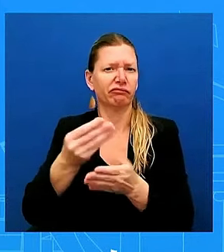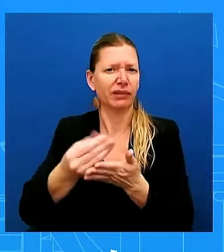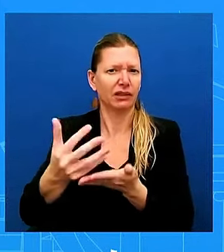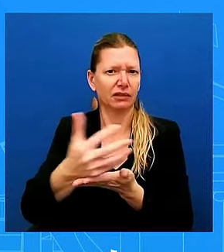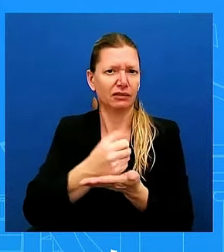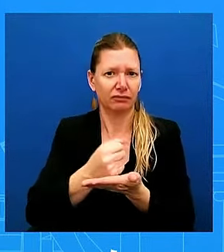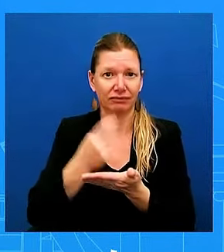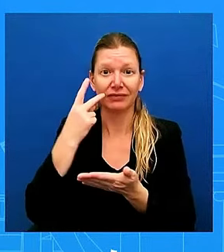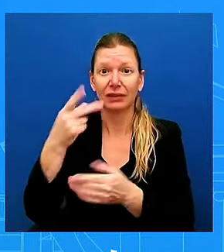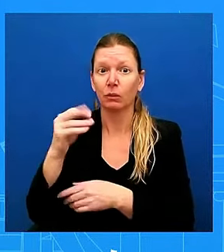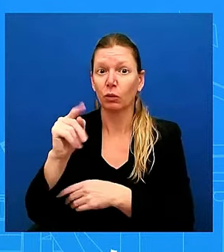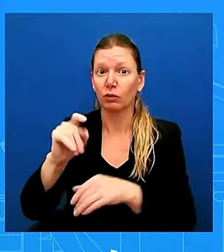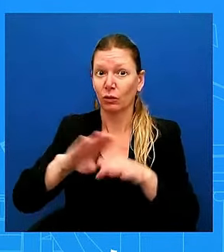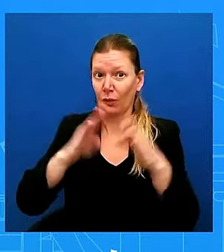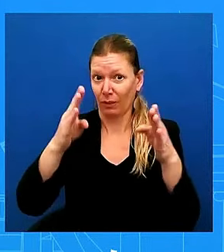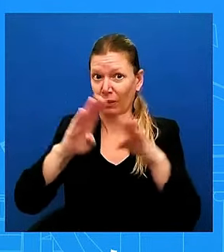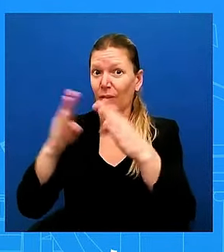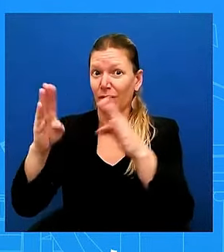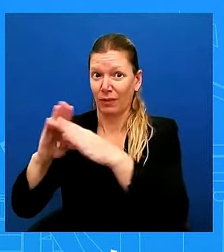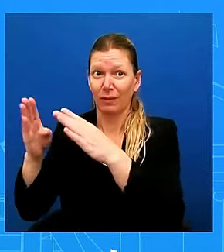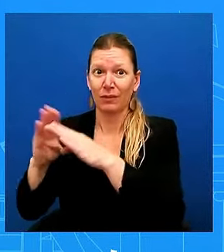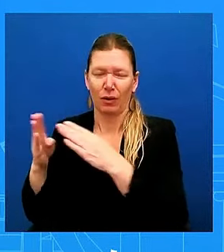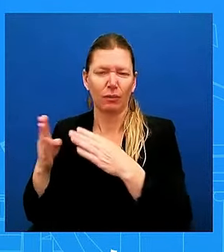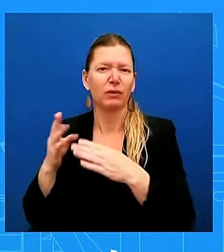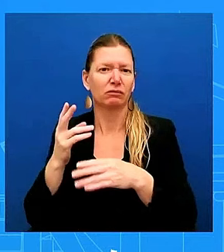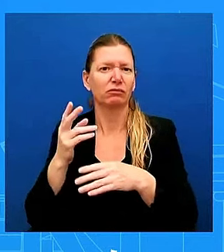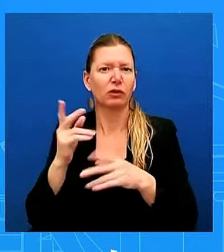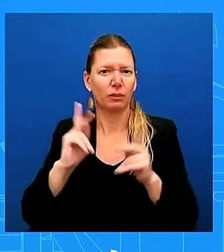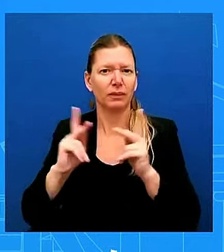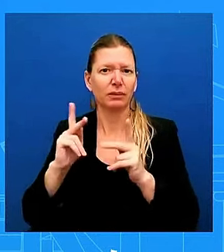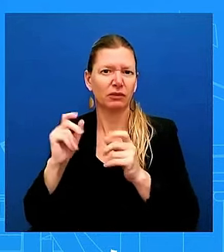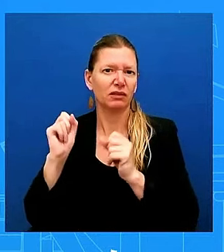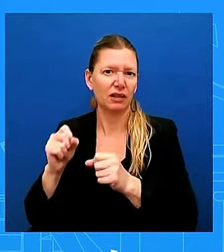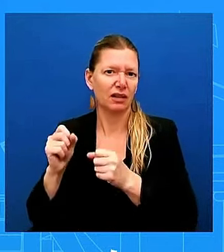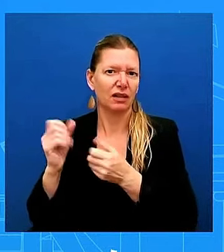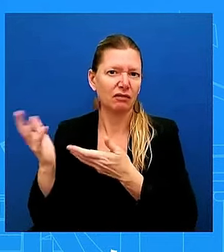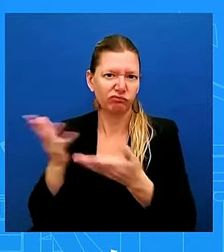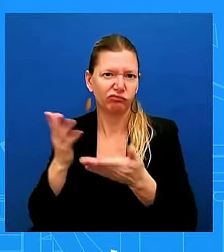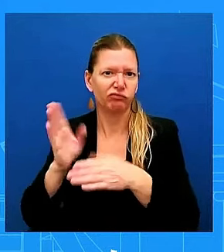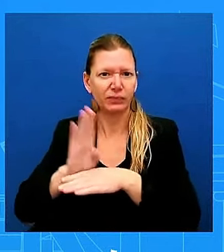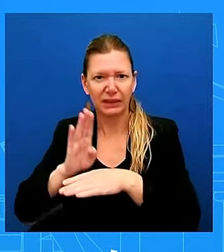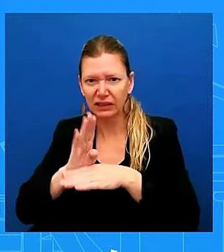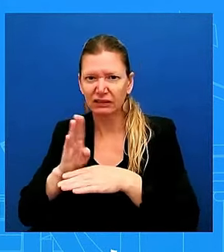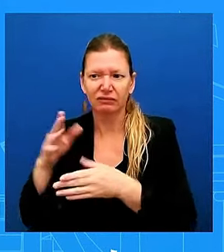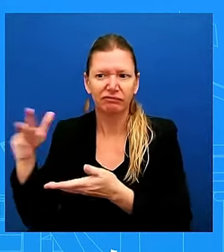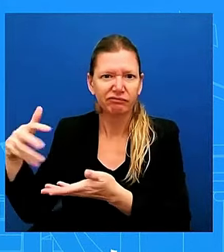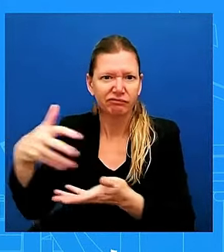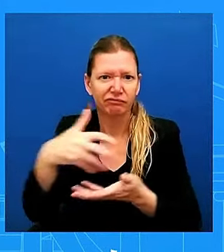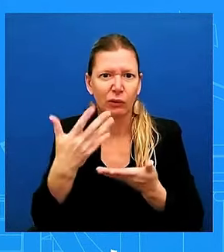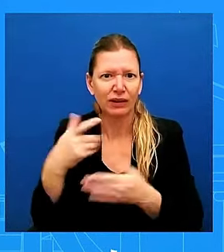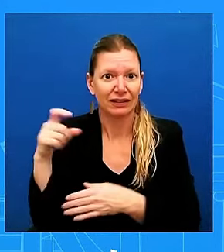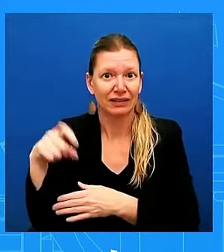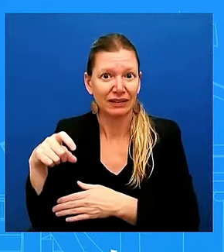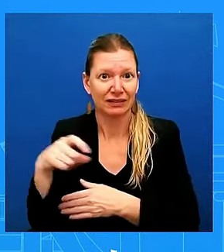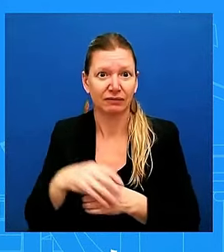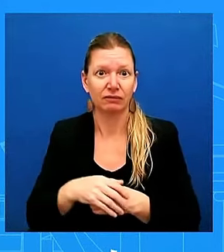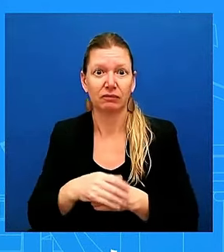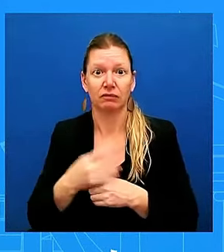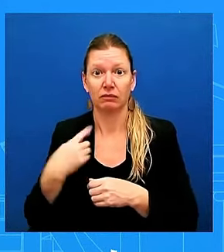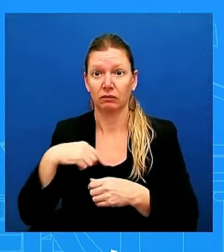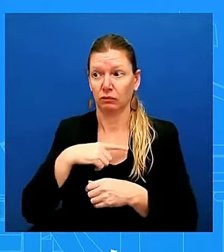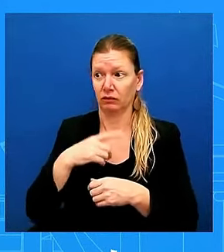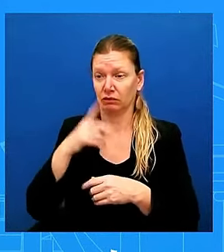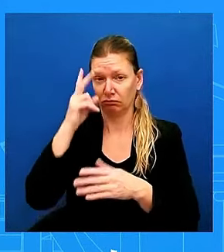to see any effects on our economy or for consumers, businesses and farmers because we have strong supply